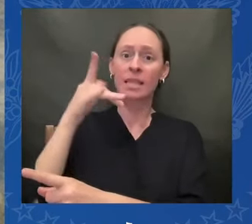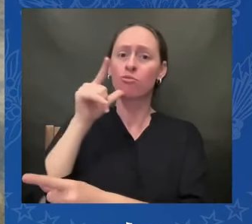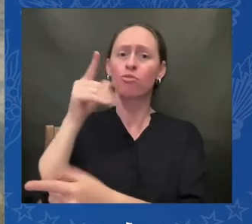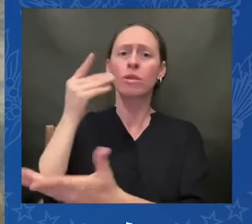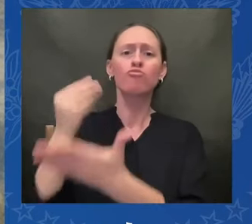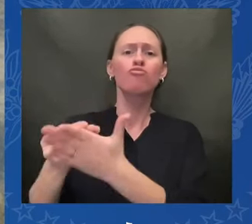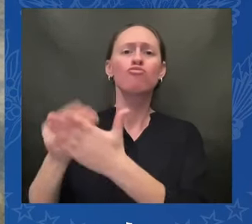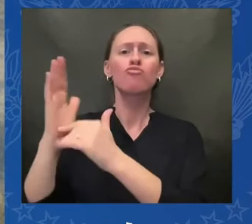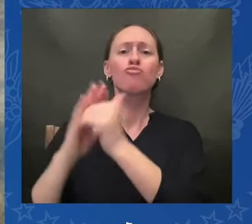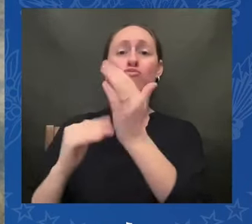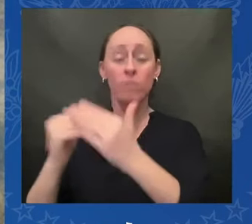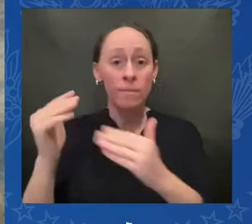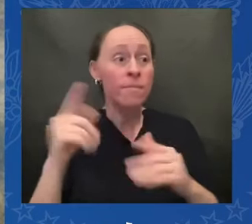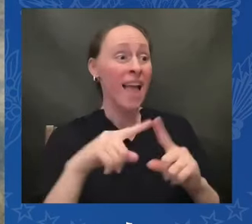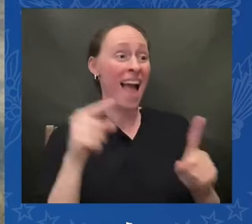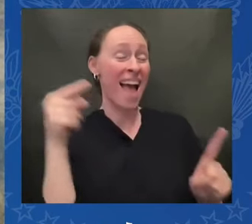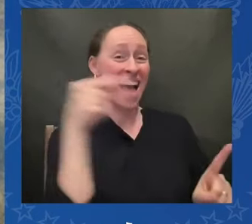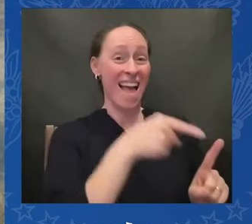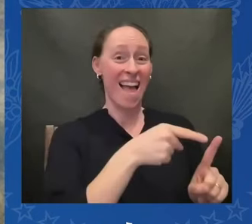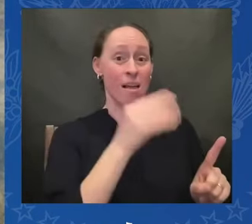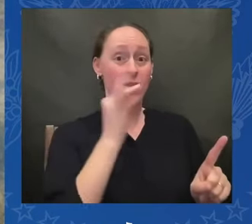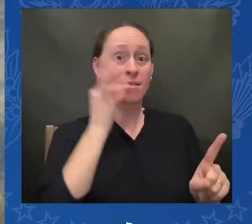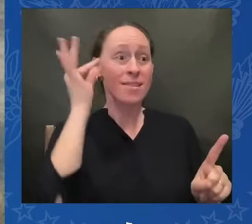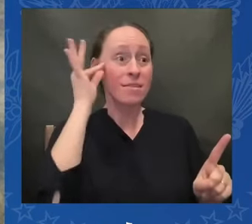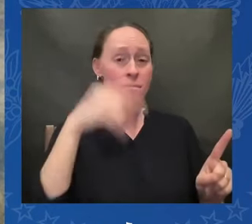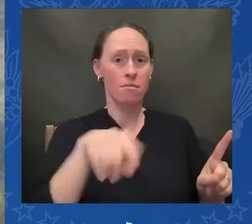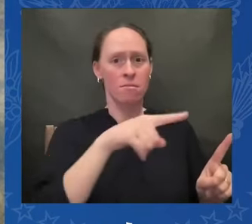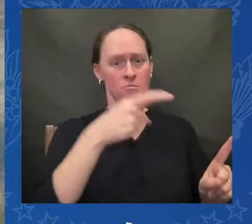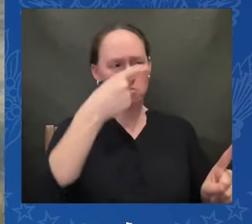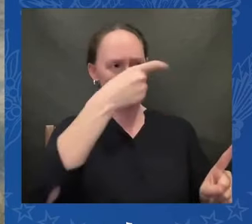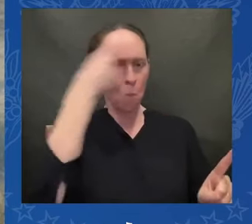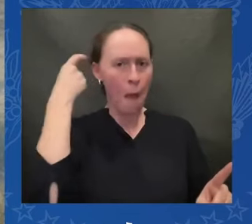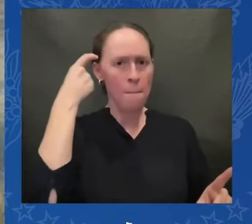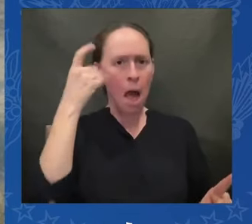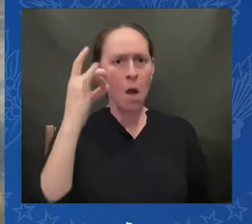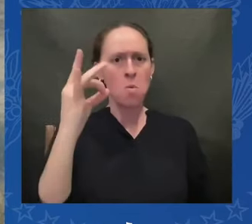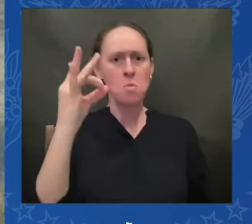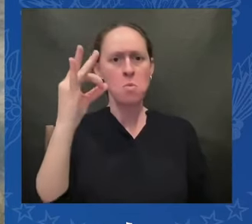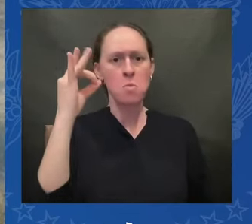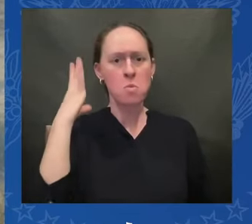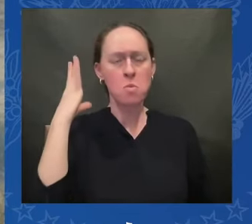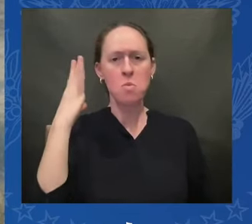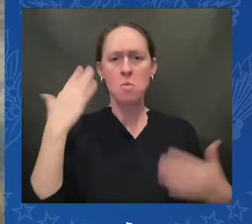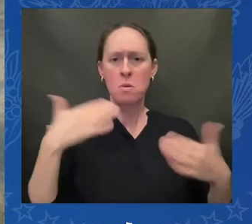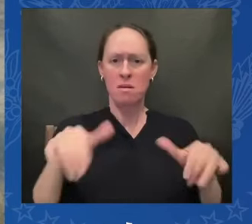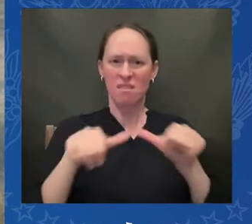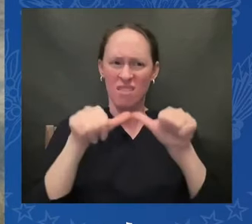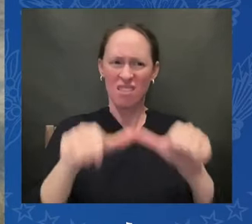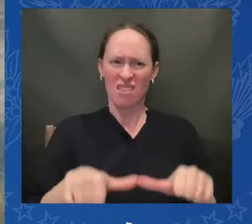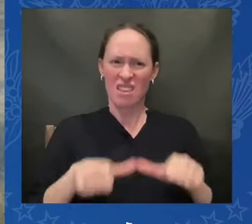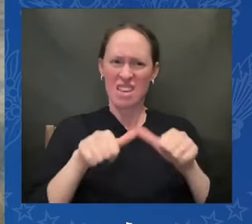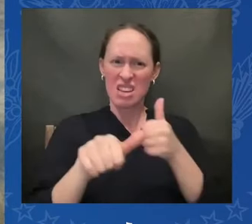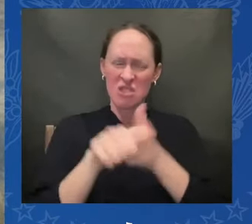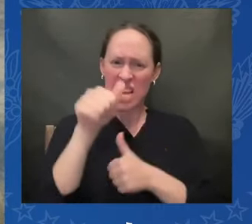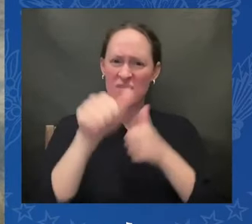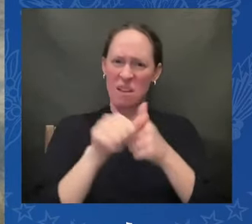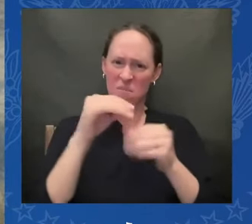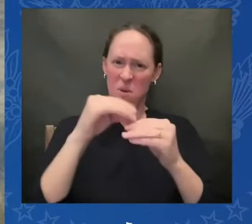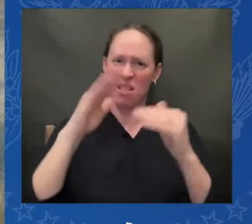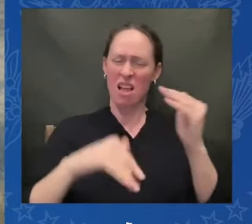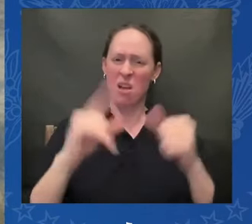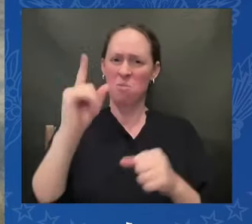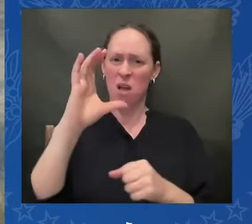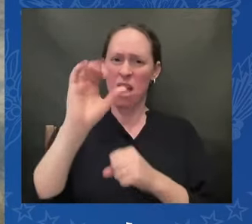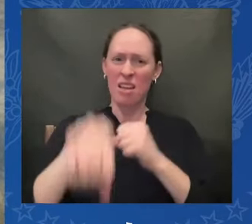tens of thousands of indigenous children as young as four years old were taken from their families and communities